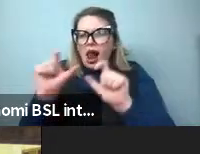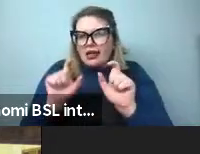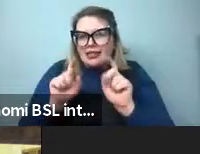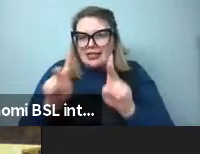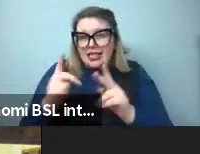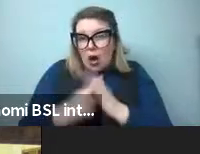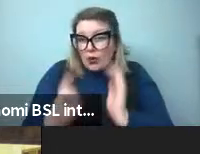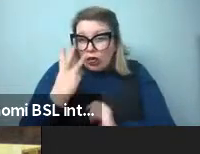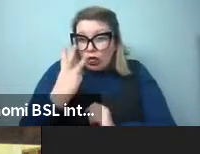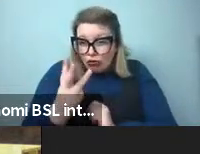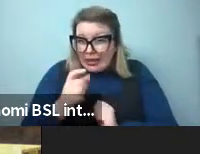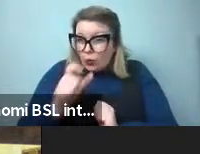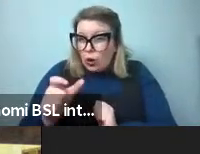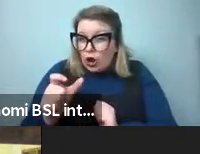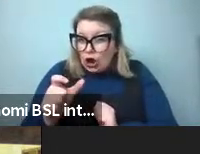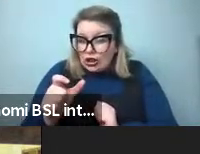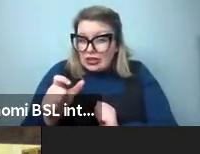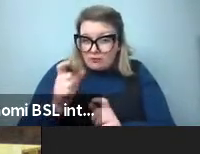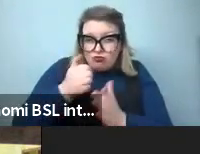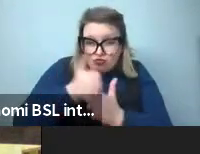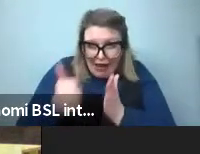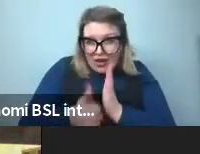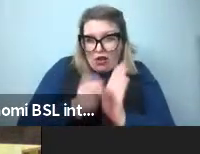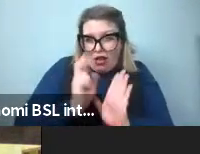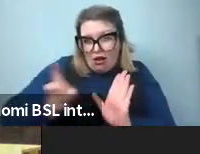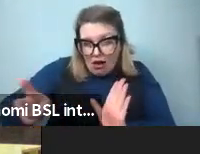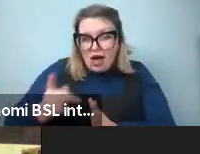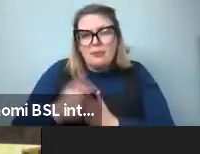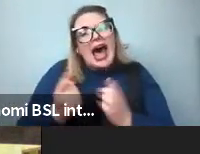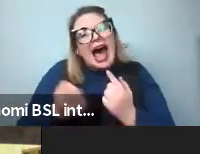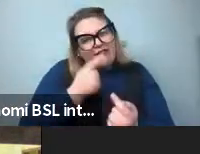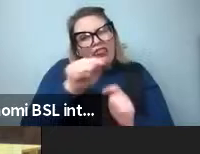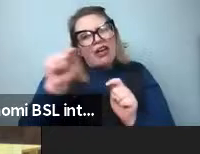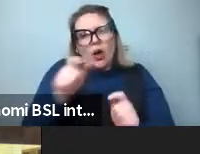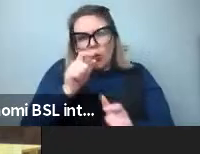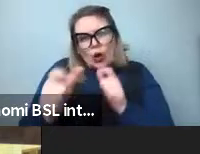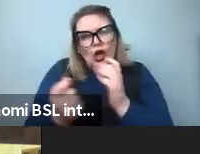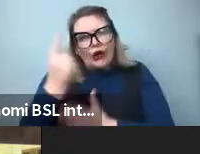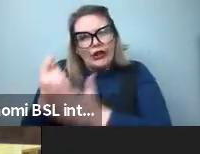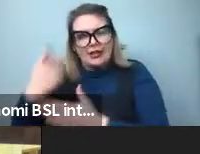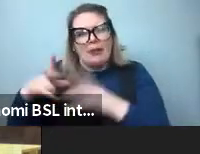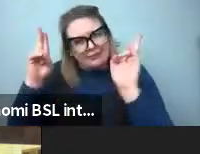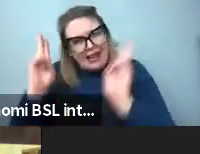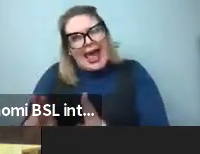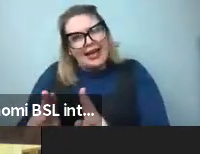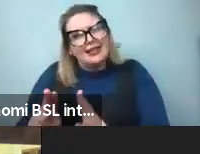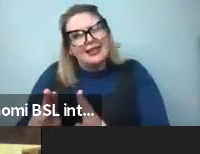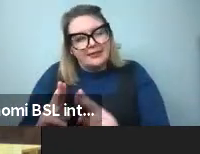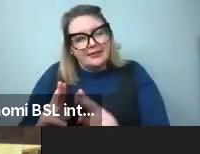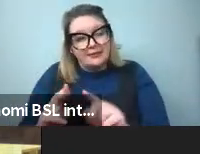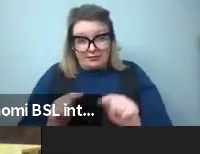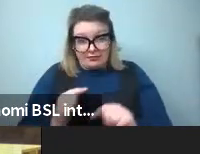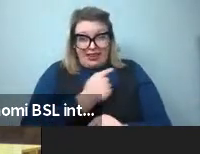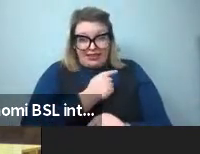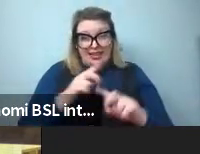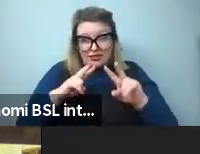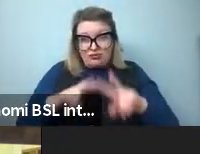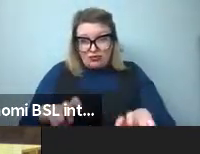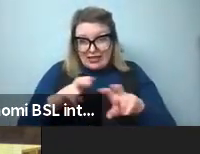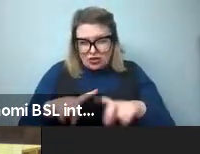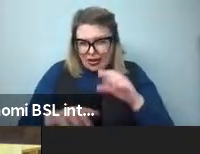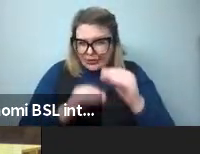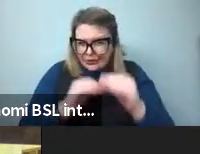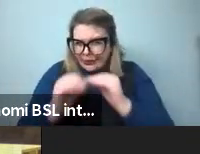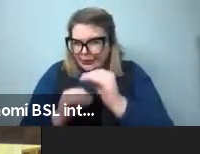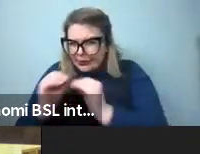there's actually a lot of other words that people use less reliably in that, in that culture, part of the work here was done to try to figure out